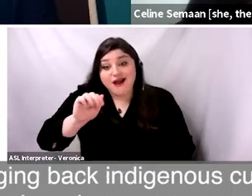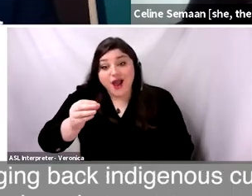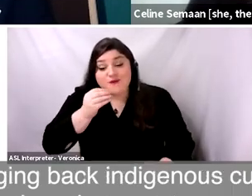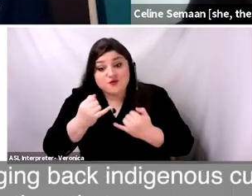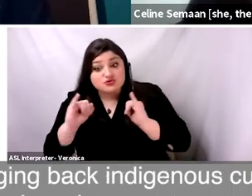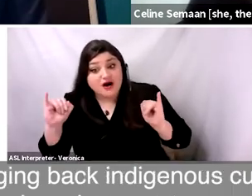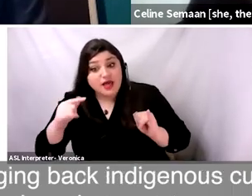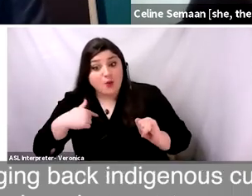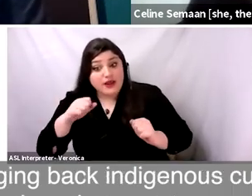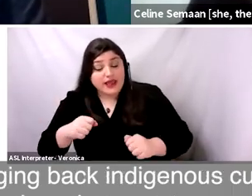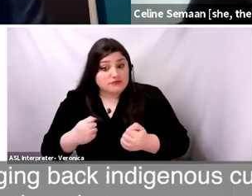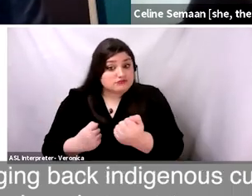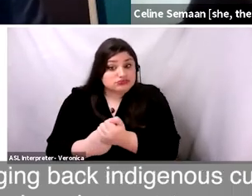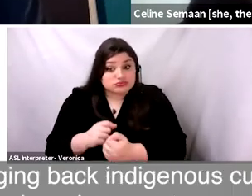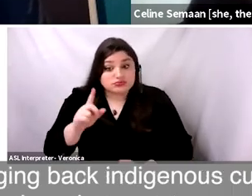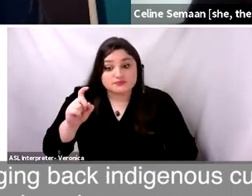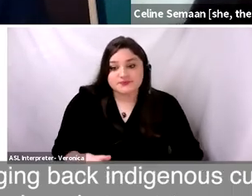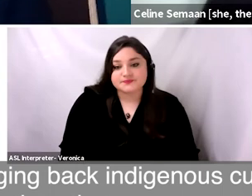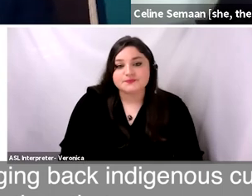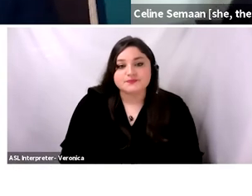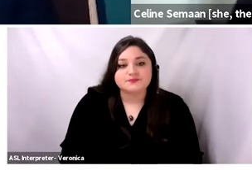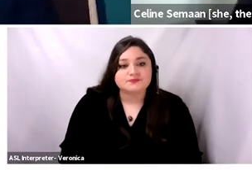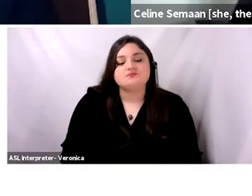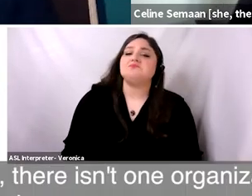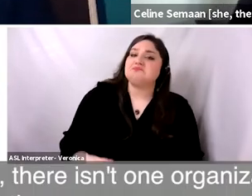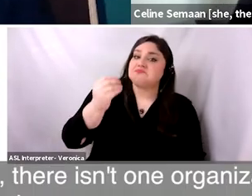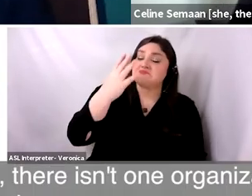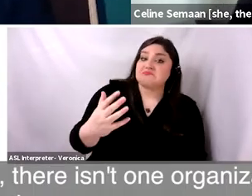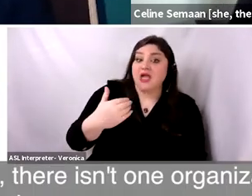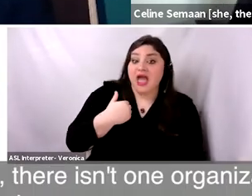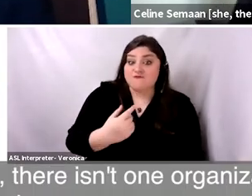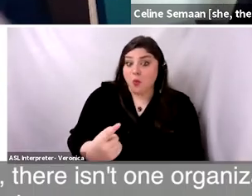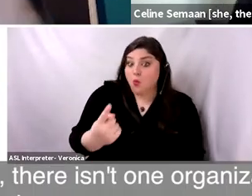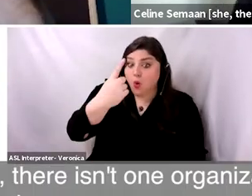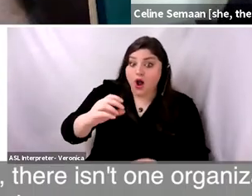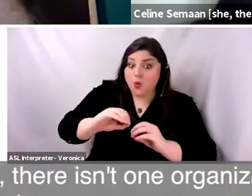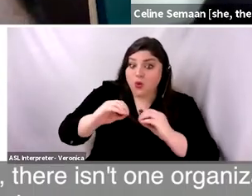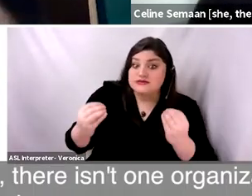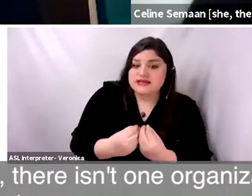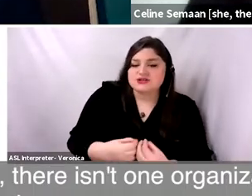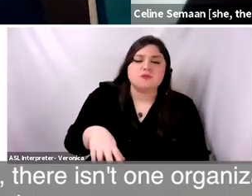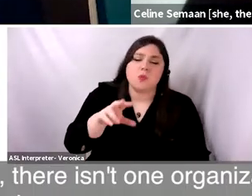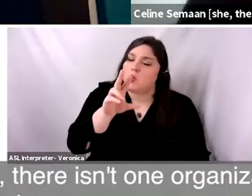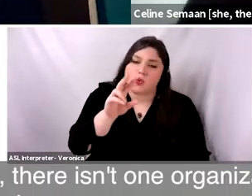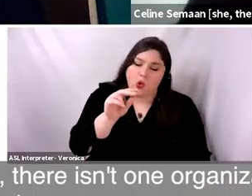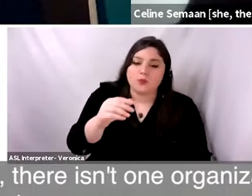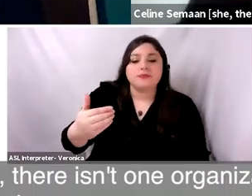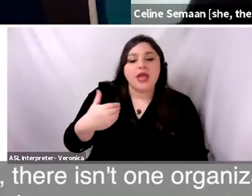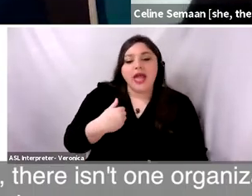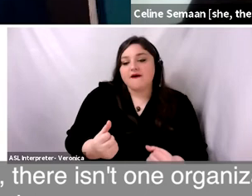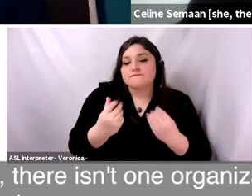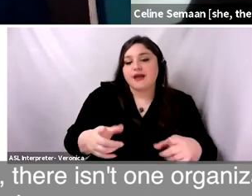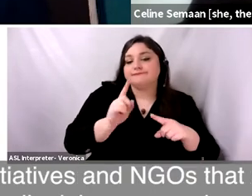bringing back indigenous cultural practices that we can support? Well, there isn't one organization, but there